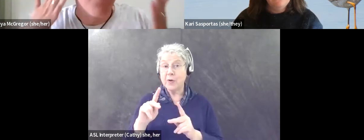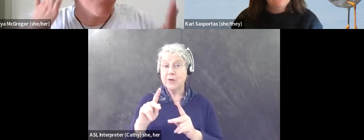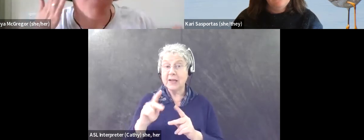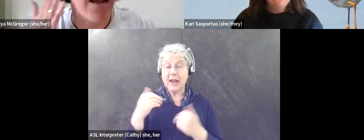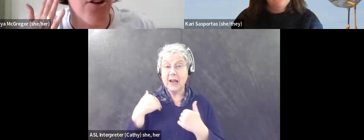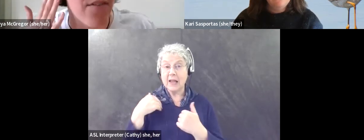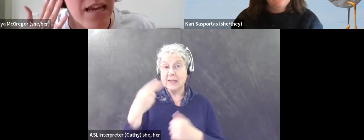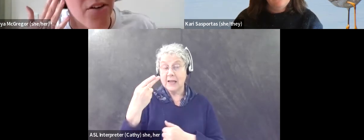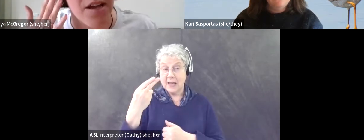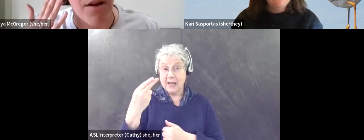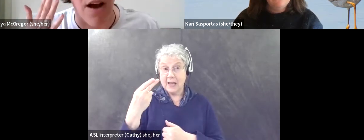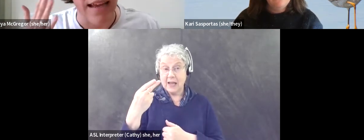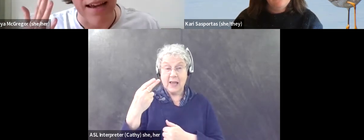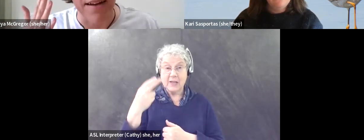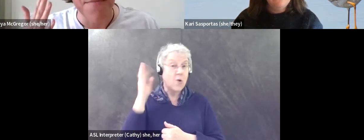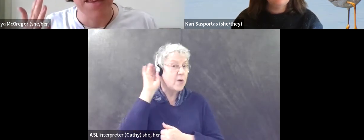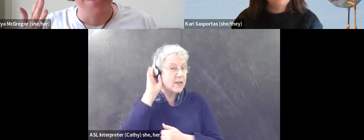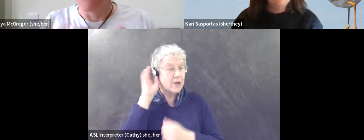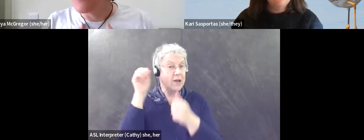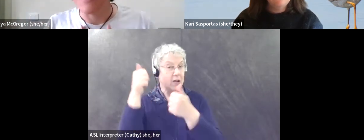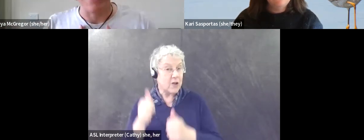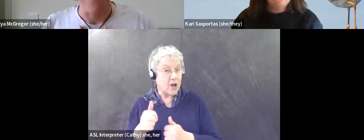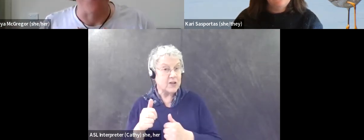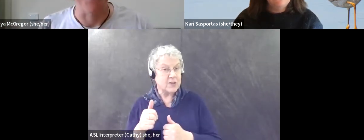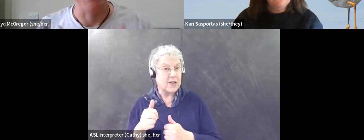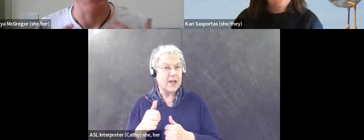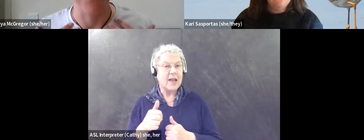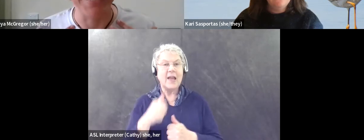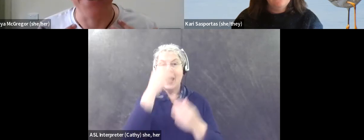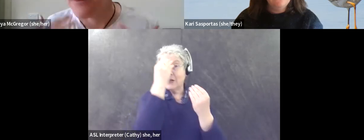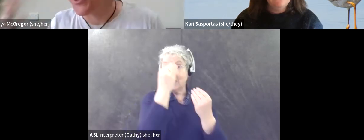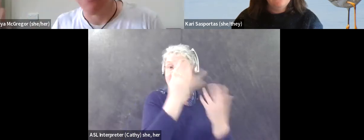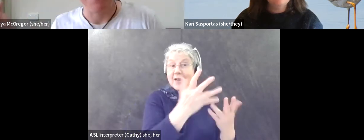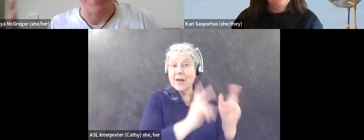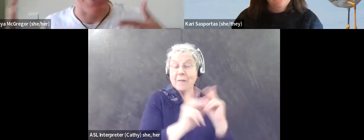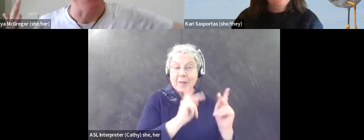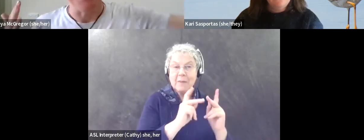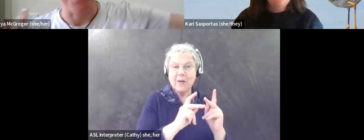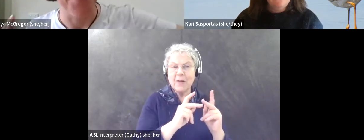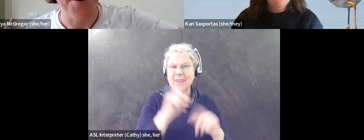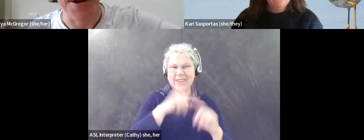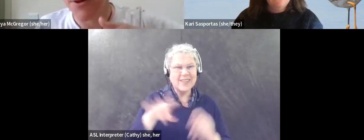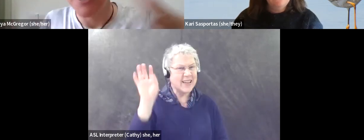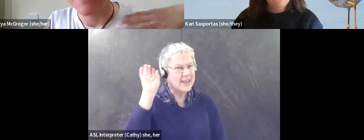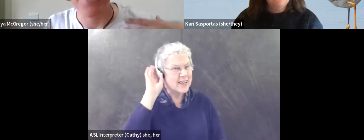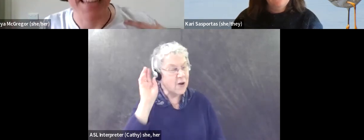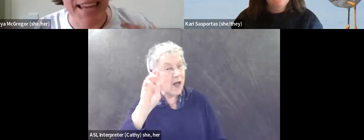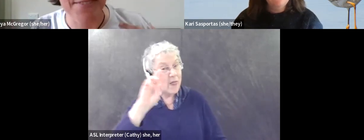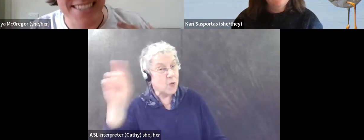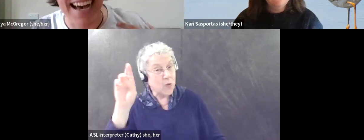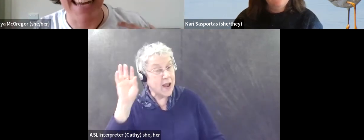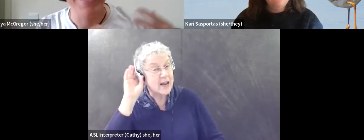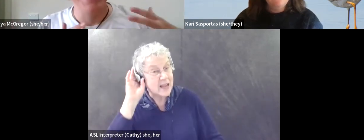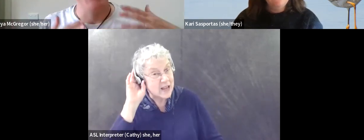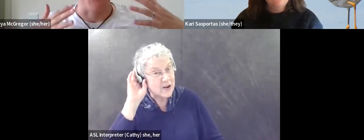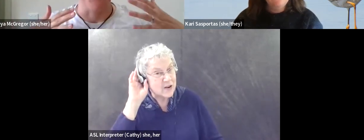you know, I, I don't have any hearing in my right ear really helpful because that means if I'm going to go up and help them get on a bird, I'm going to stand on their